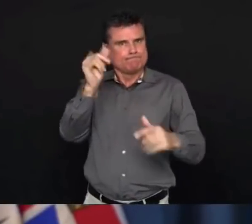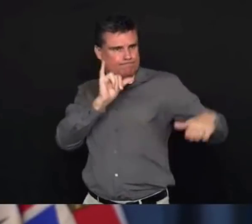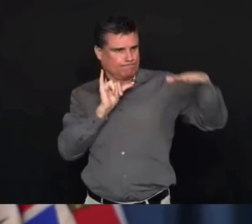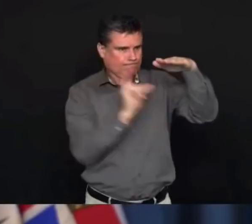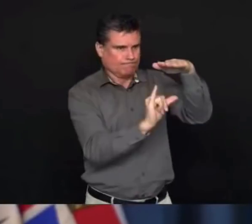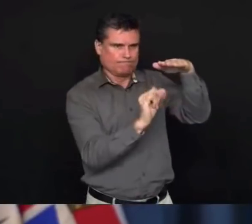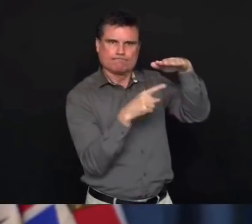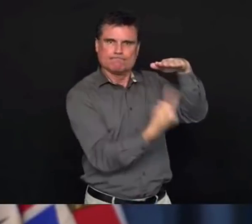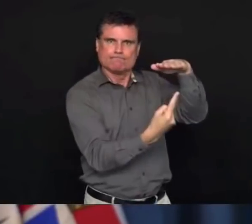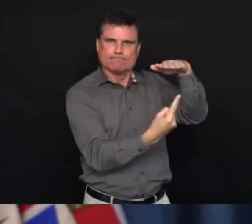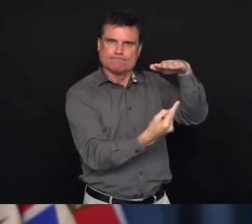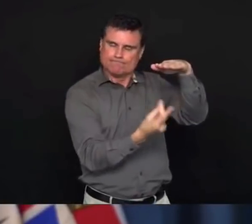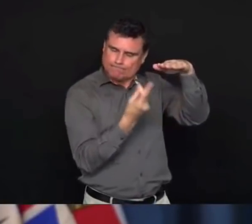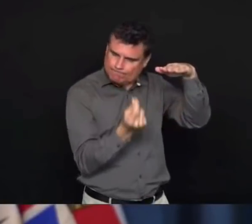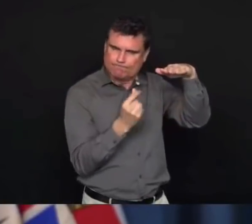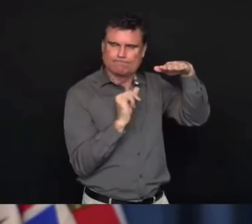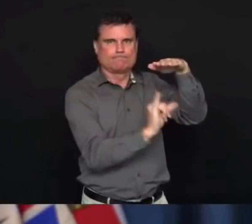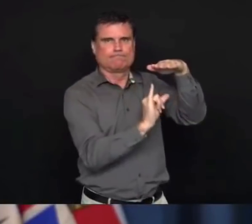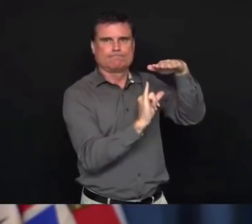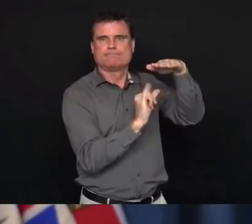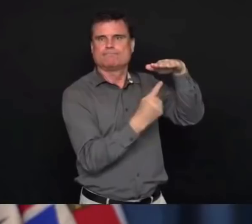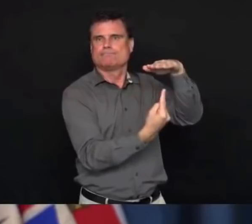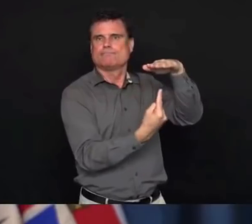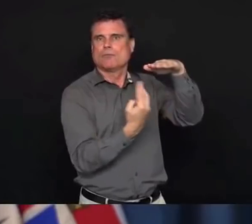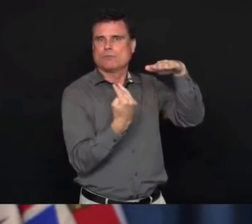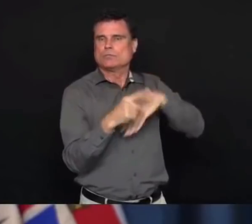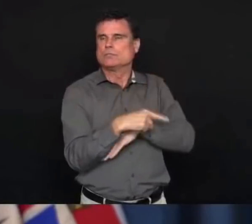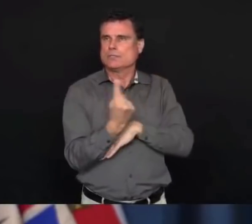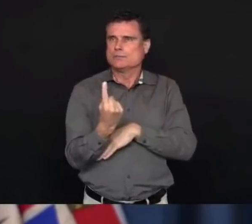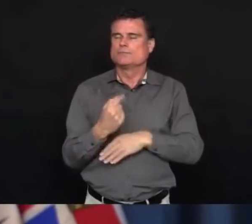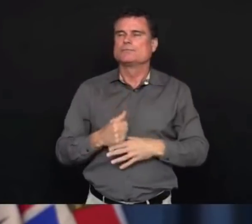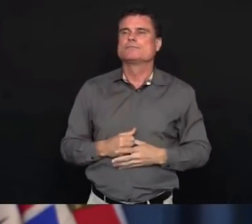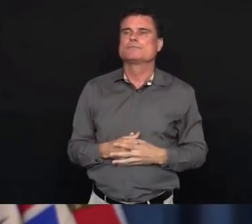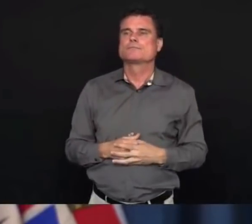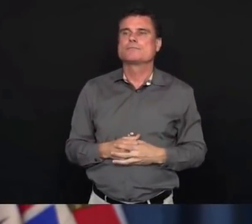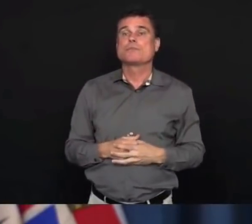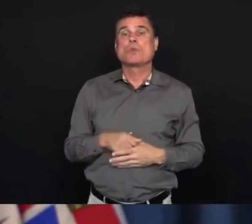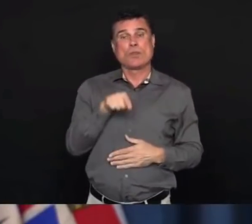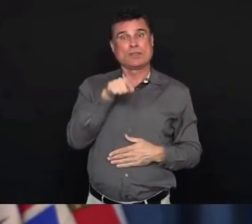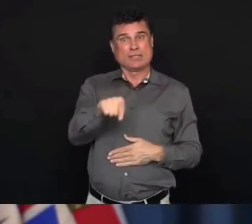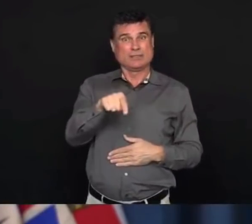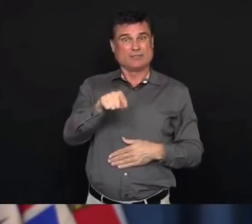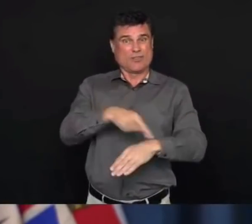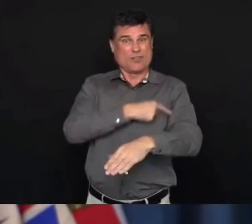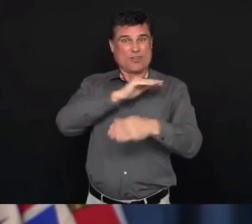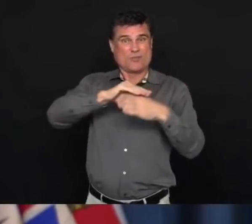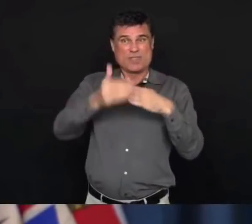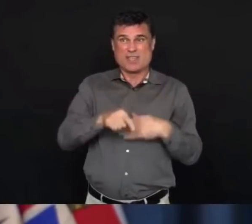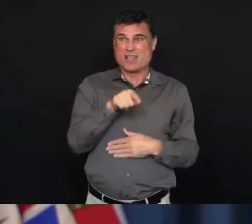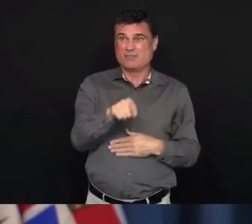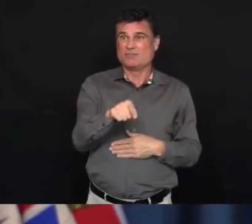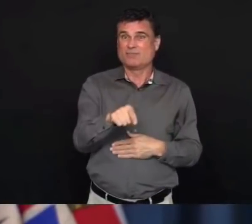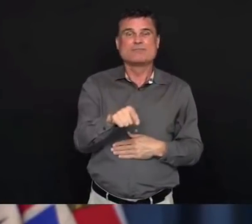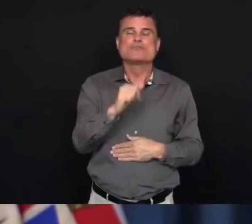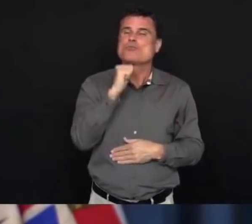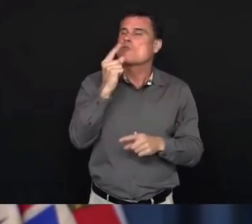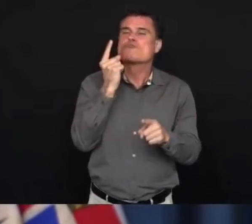And it's the time to continue what we have been doing, being kind to each other, being calm and being safe.